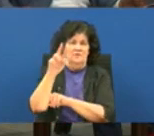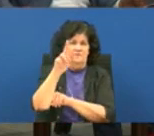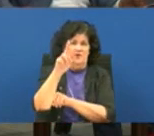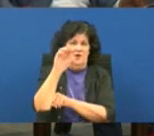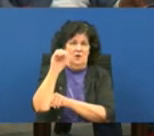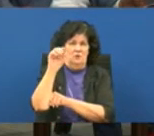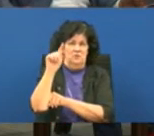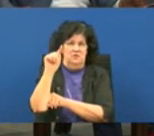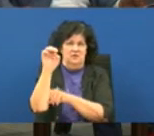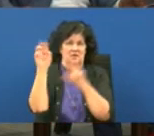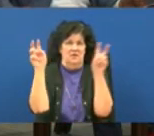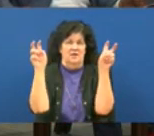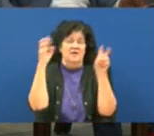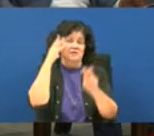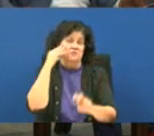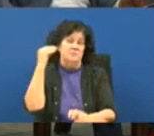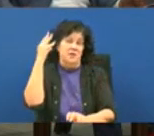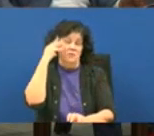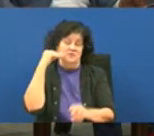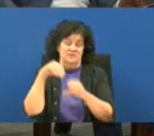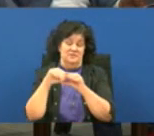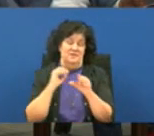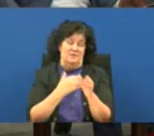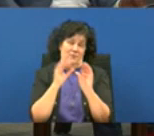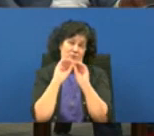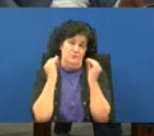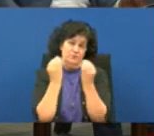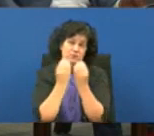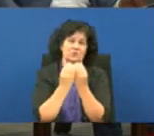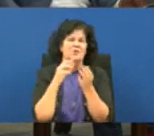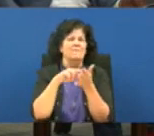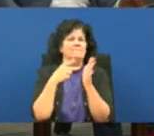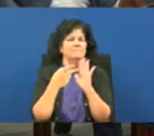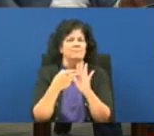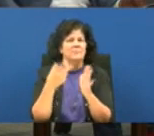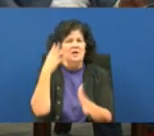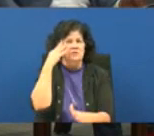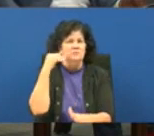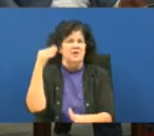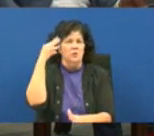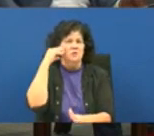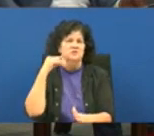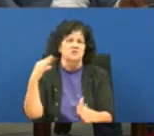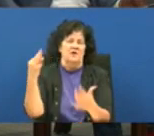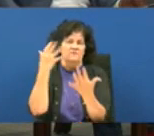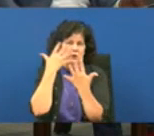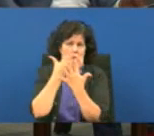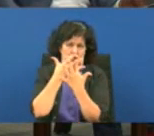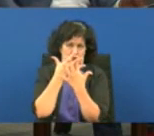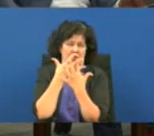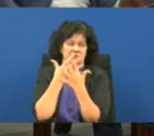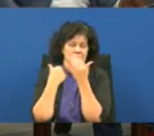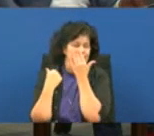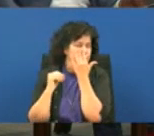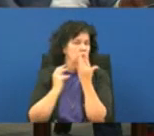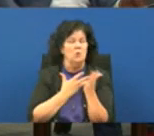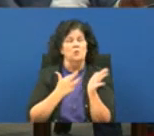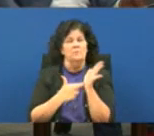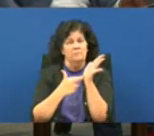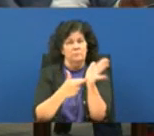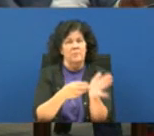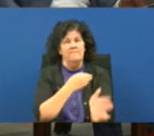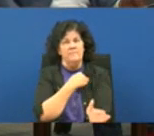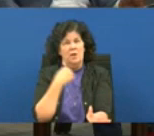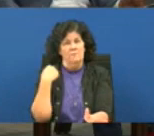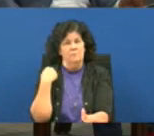the the word experience in the name of our organization refers to the experience of incarceration uh we represent a member base